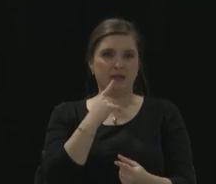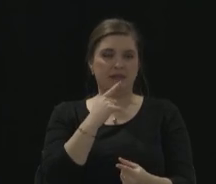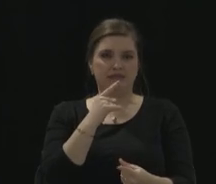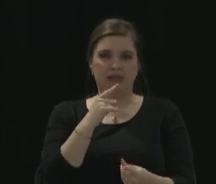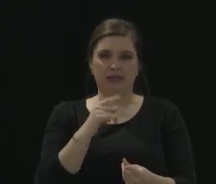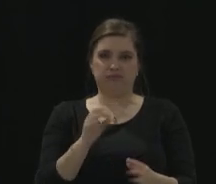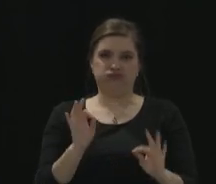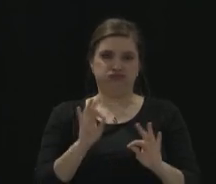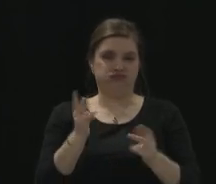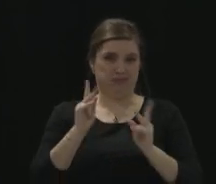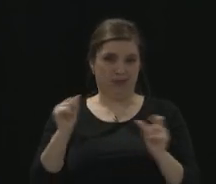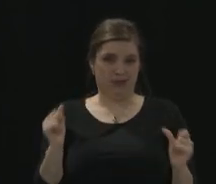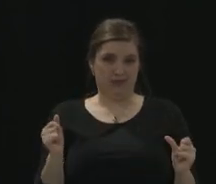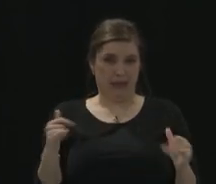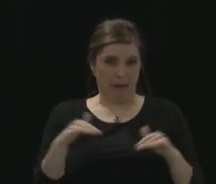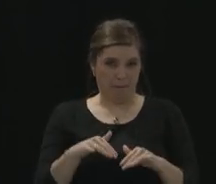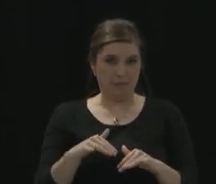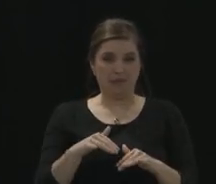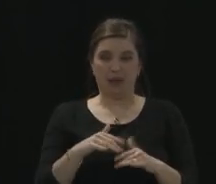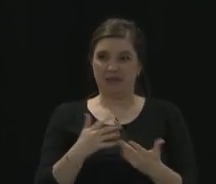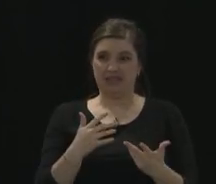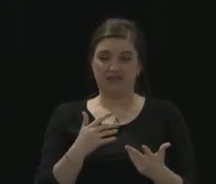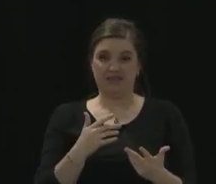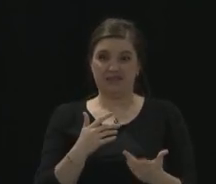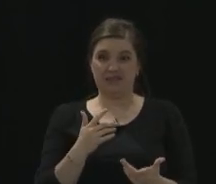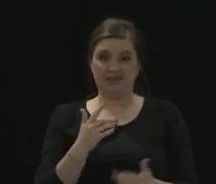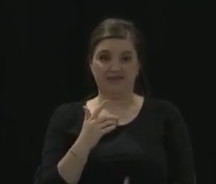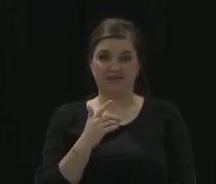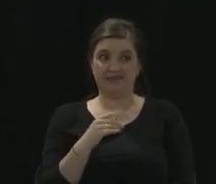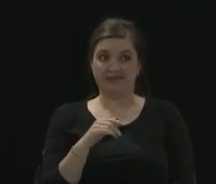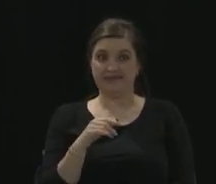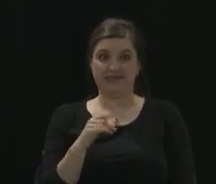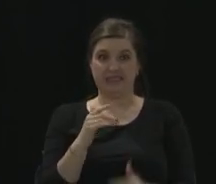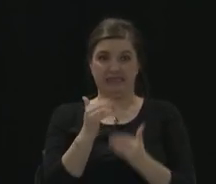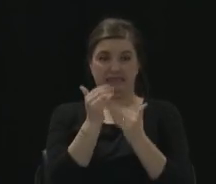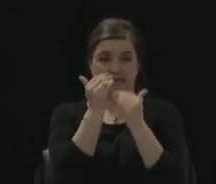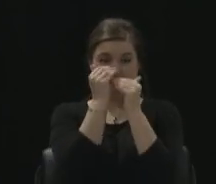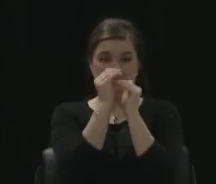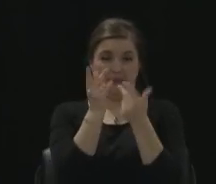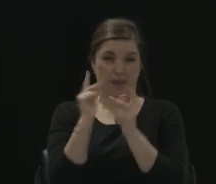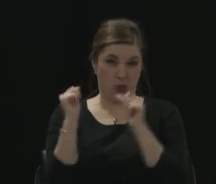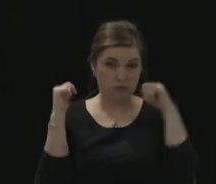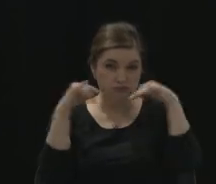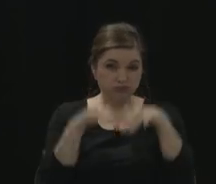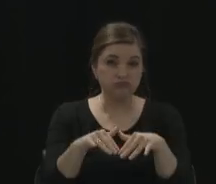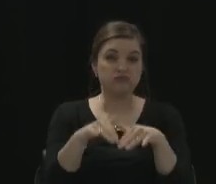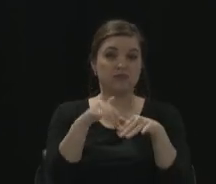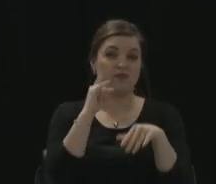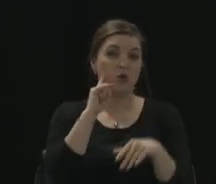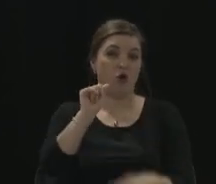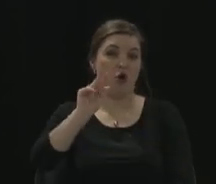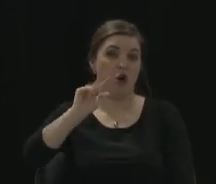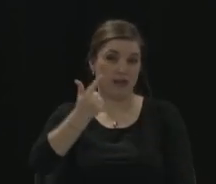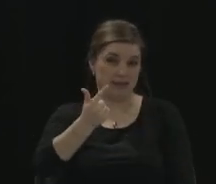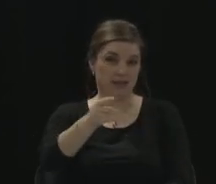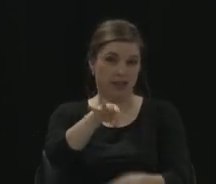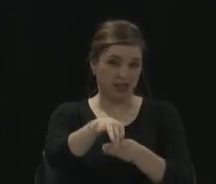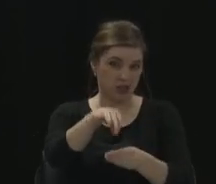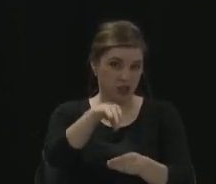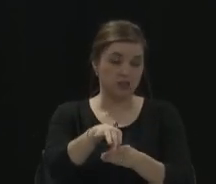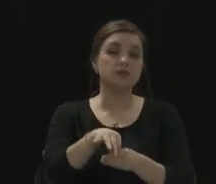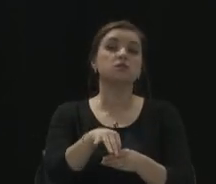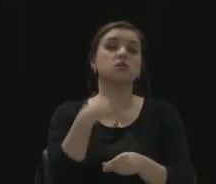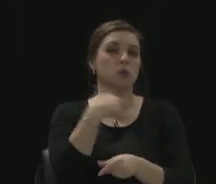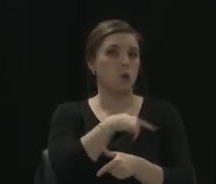in single digit turnouts. So we are, with regards to this, we are no longer having August